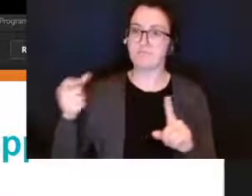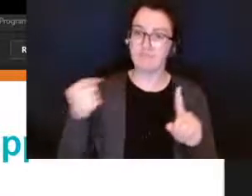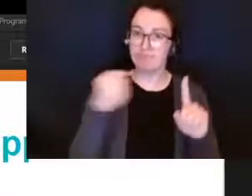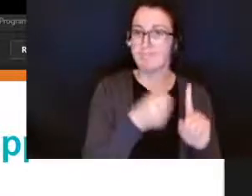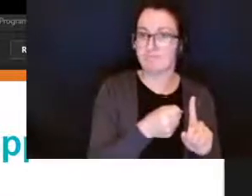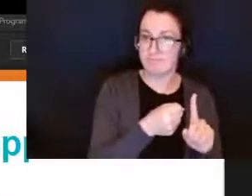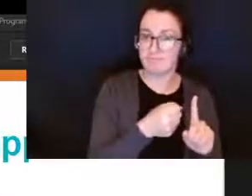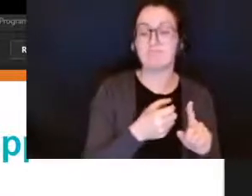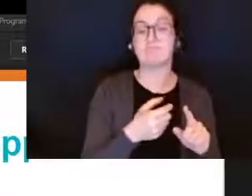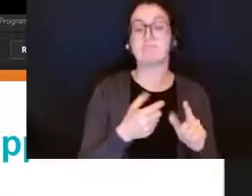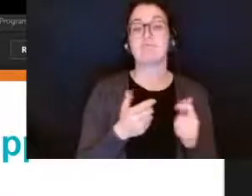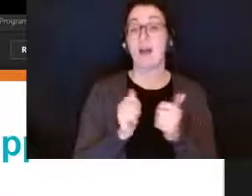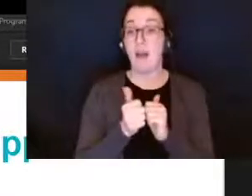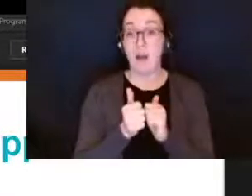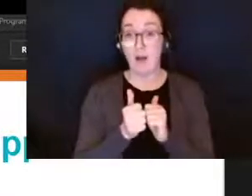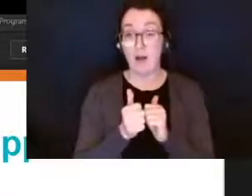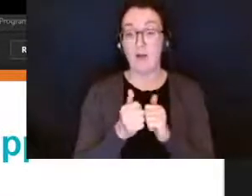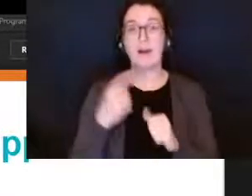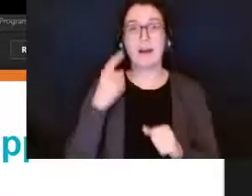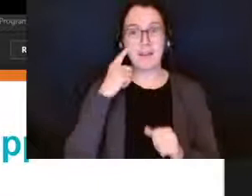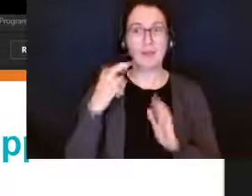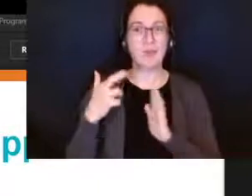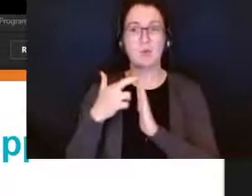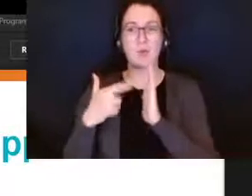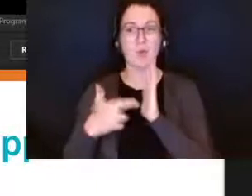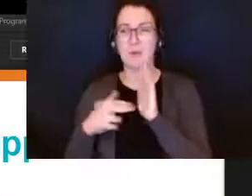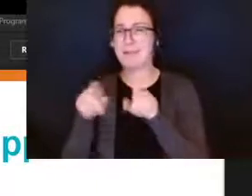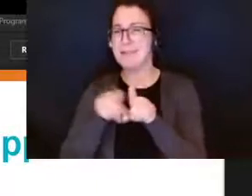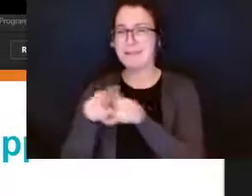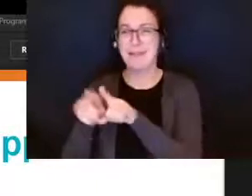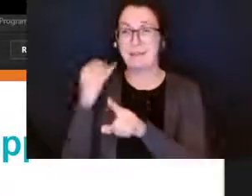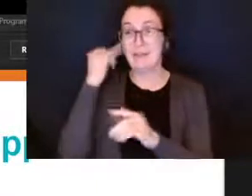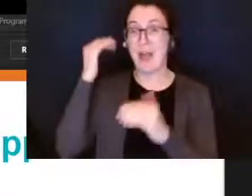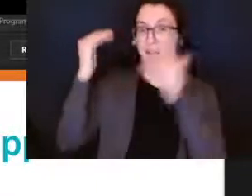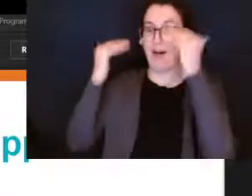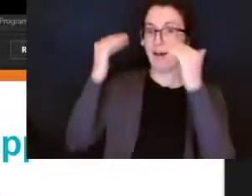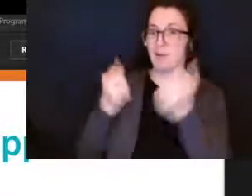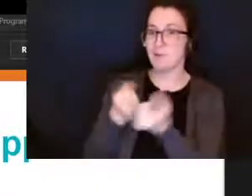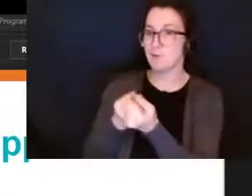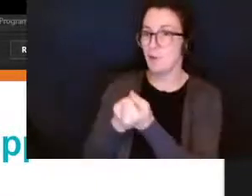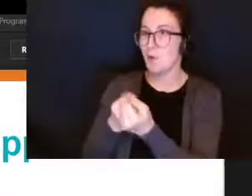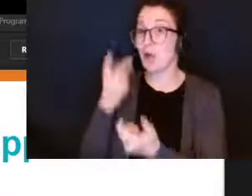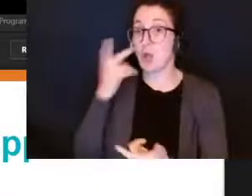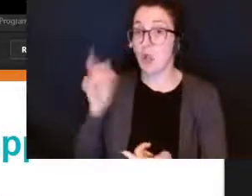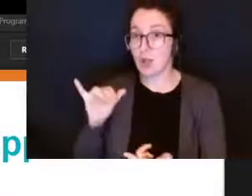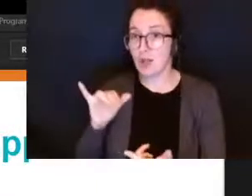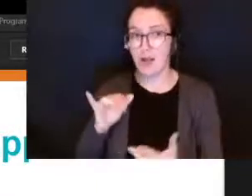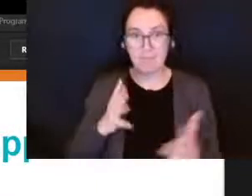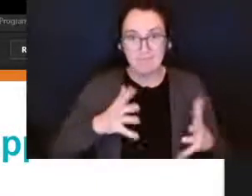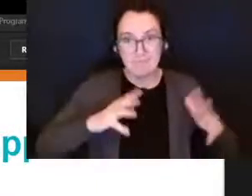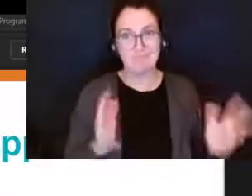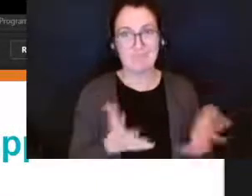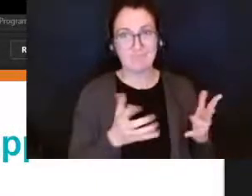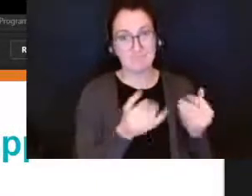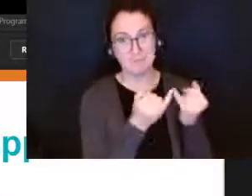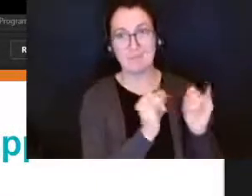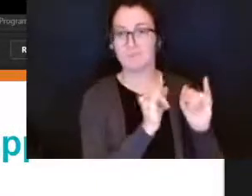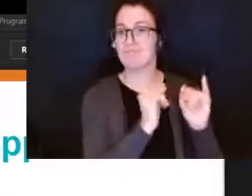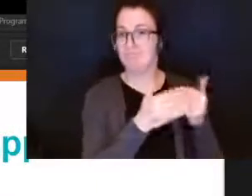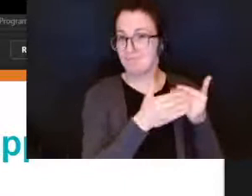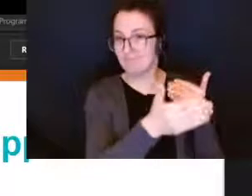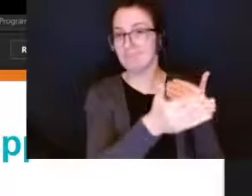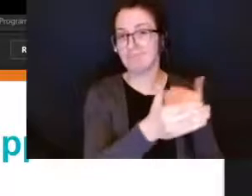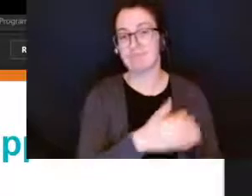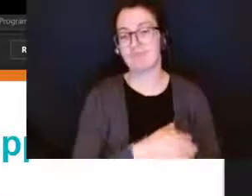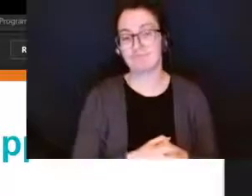of support is grounded in the golden rule of adult support and that is to support our students in building independence we know